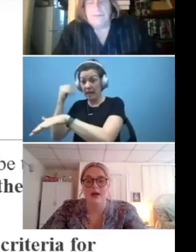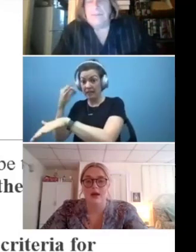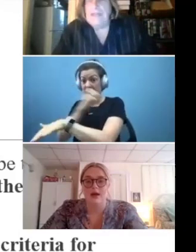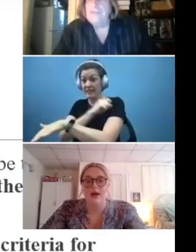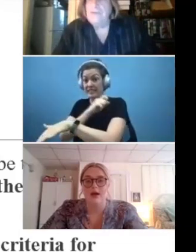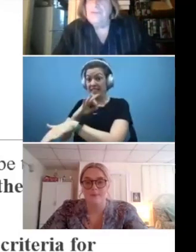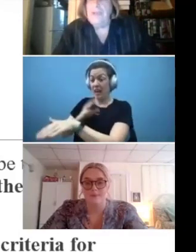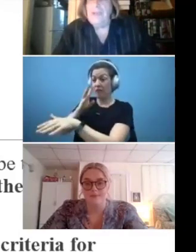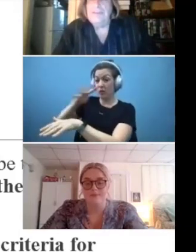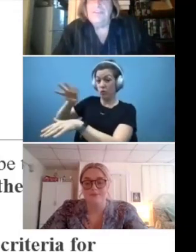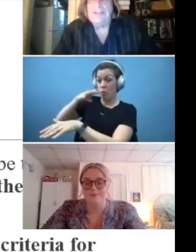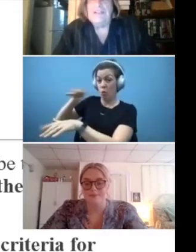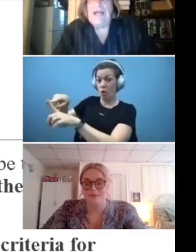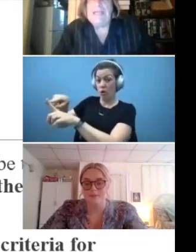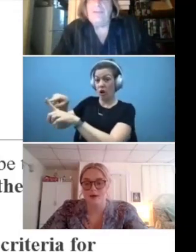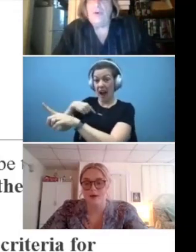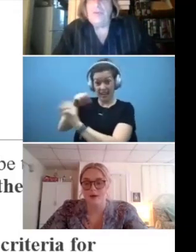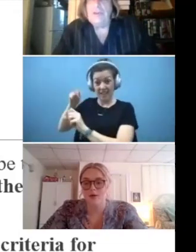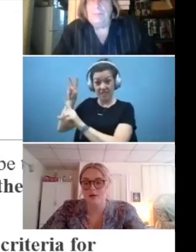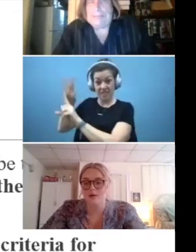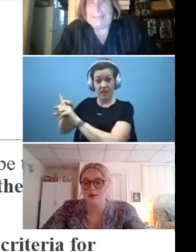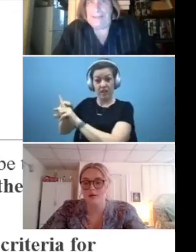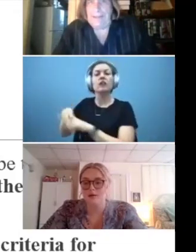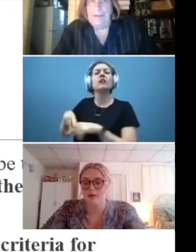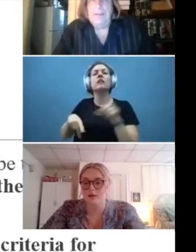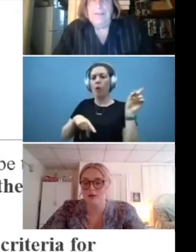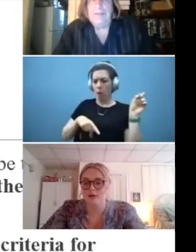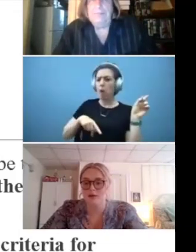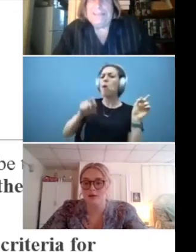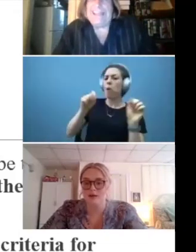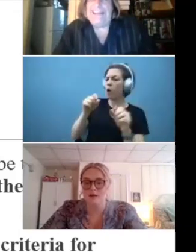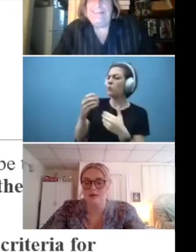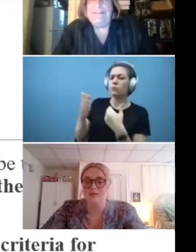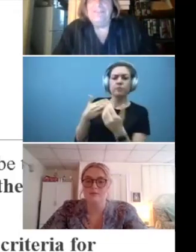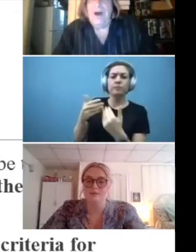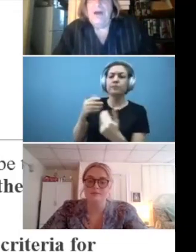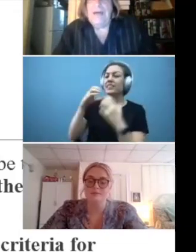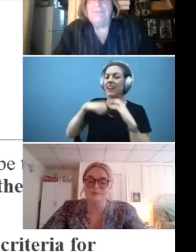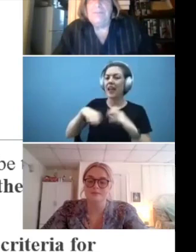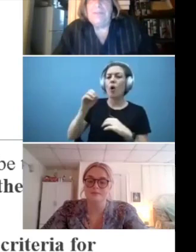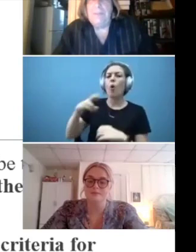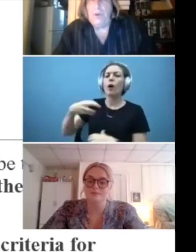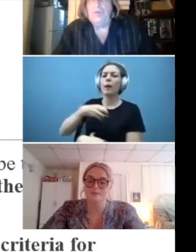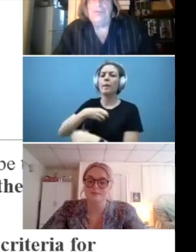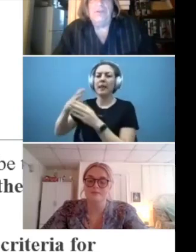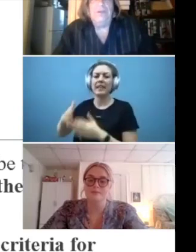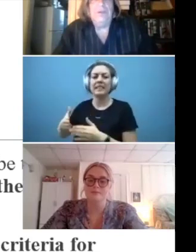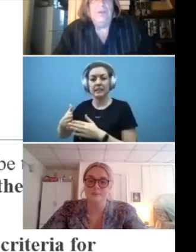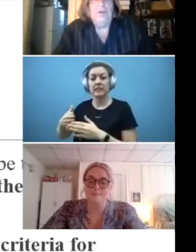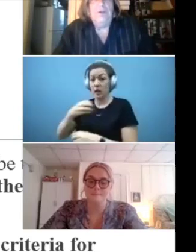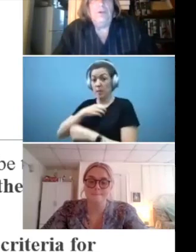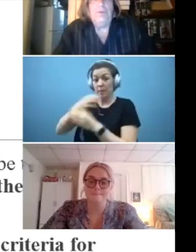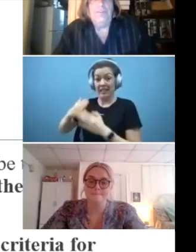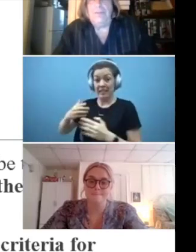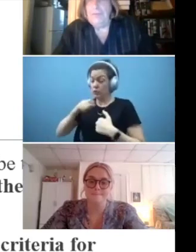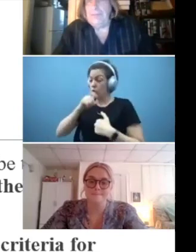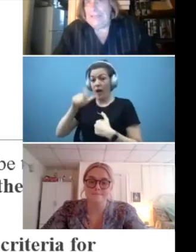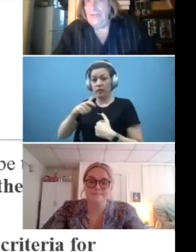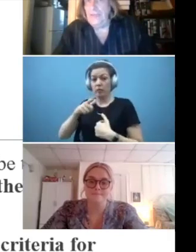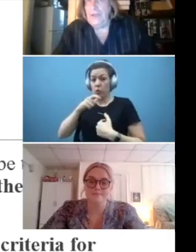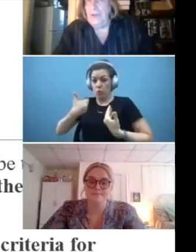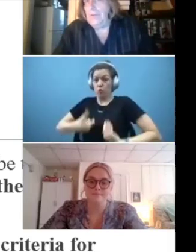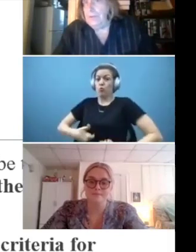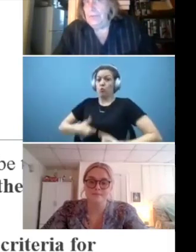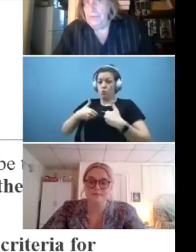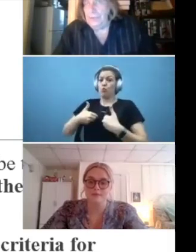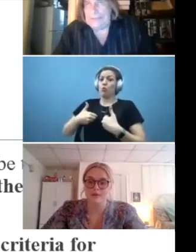Yes, the answer is yes. It's the client or the complainant. The complainant does not have to be the person who suffered the